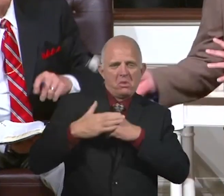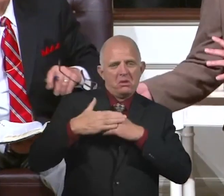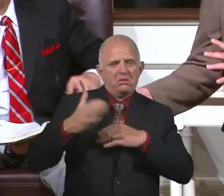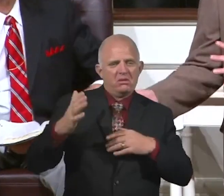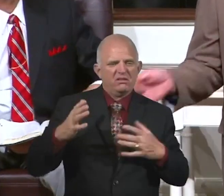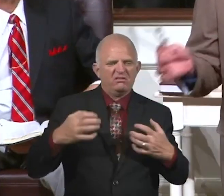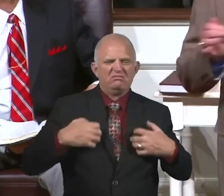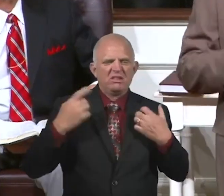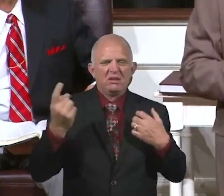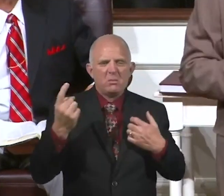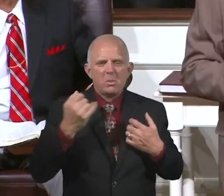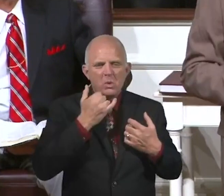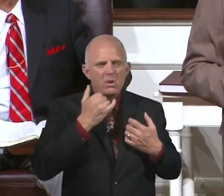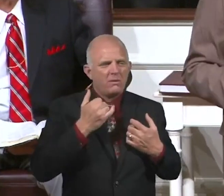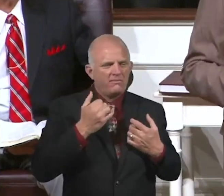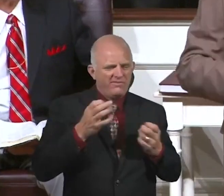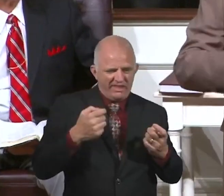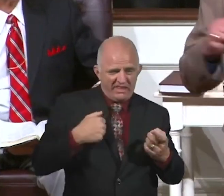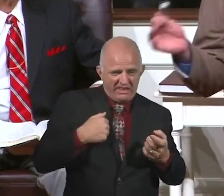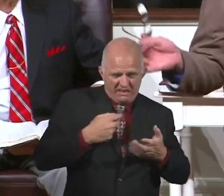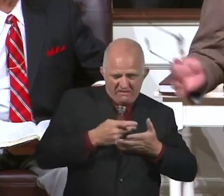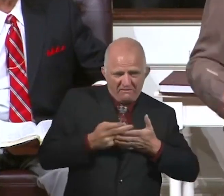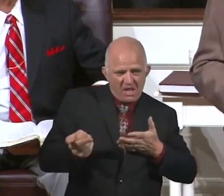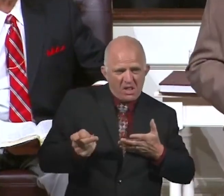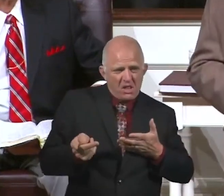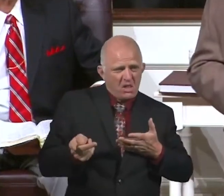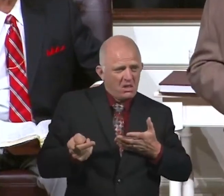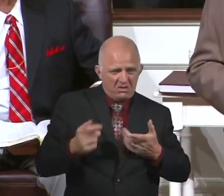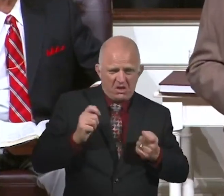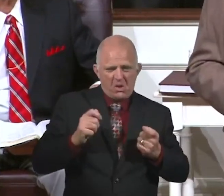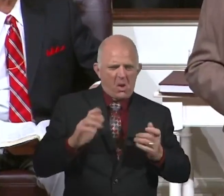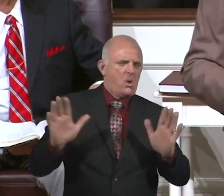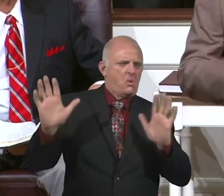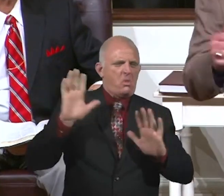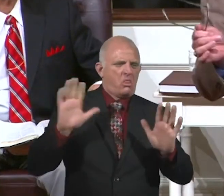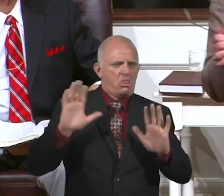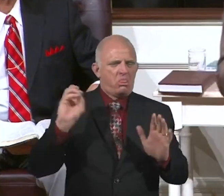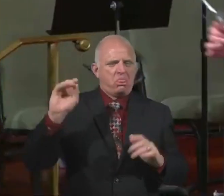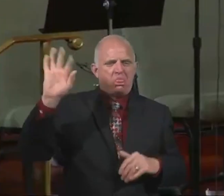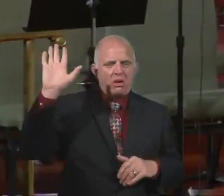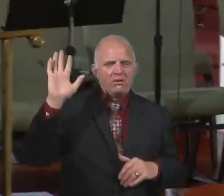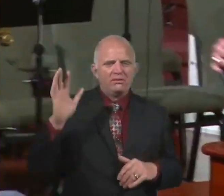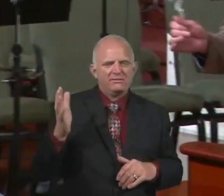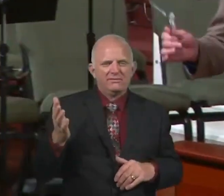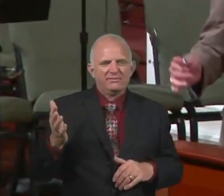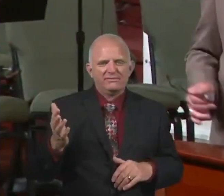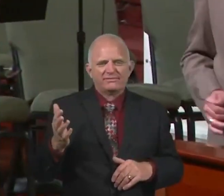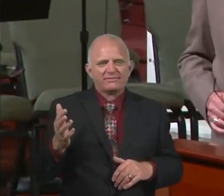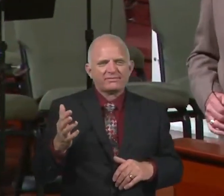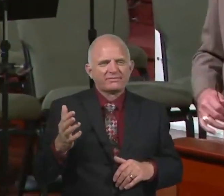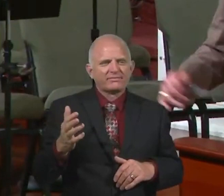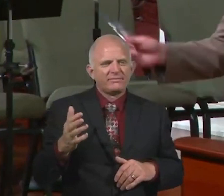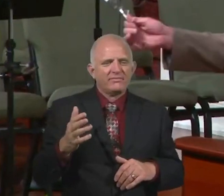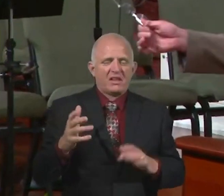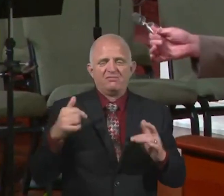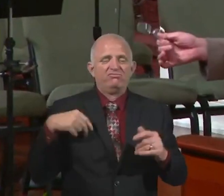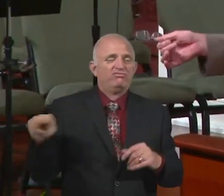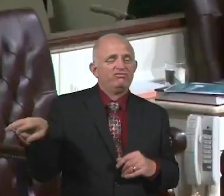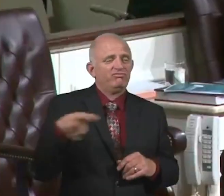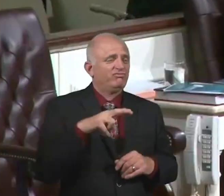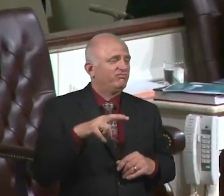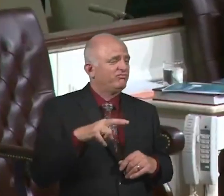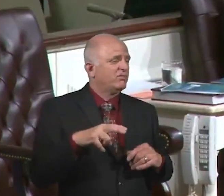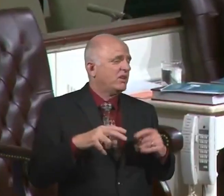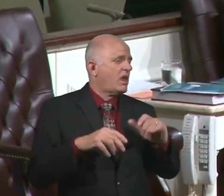wrong and it points out a failure and it asks them for a change and they just can't take it. And so they go some other place oftentimes so they can come in as they